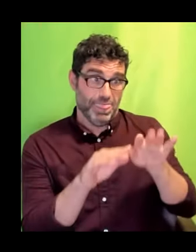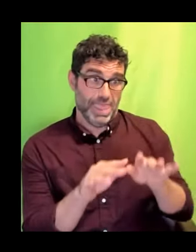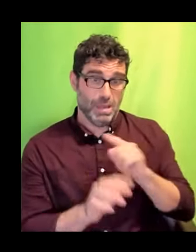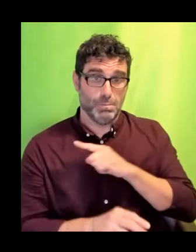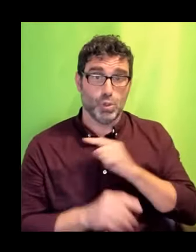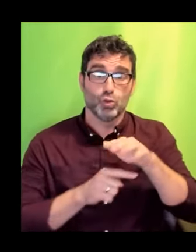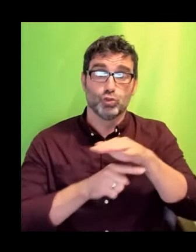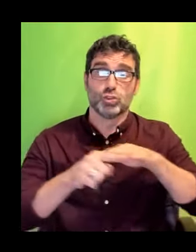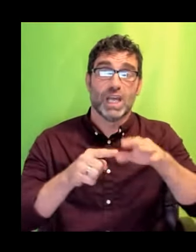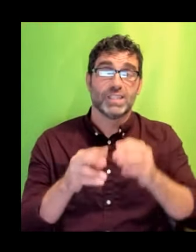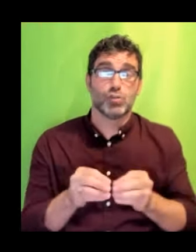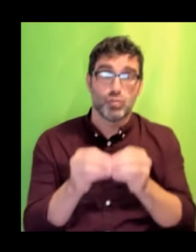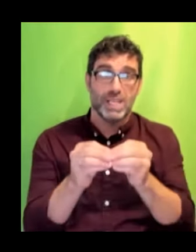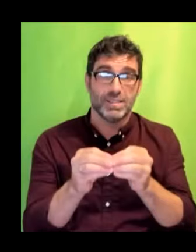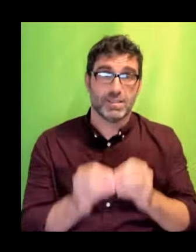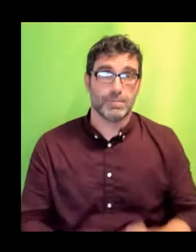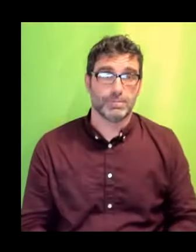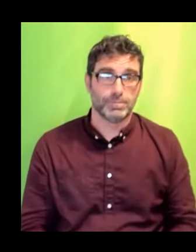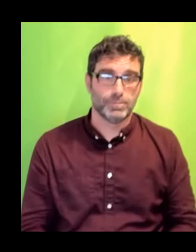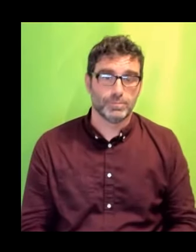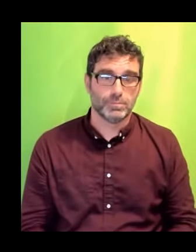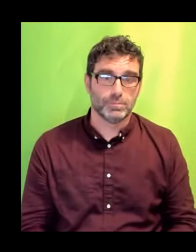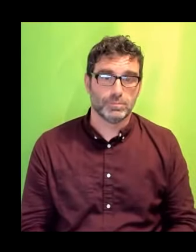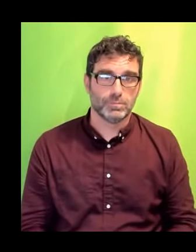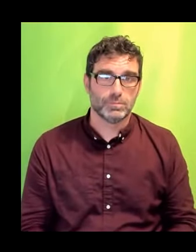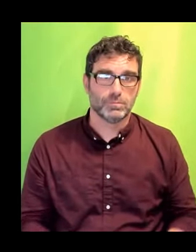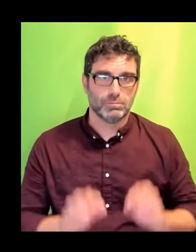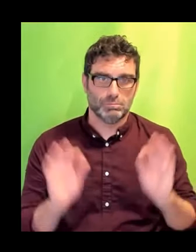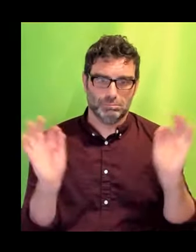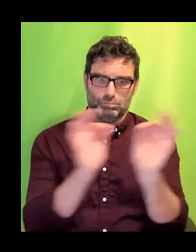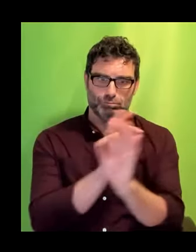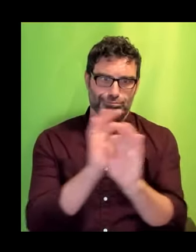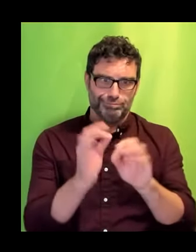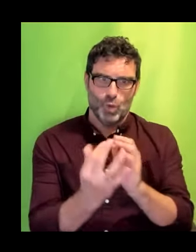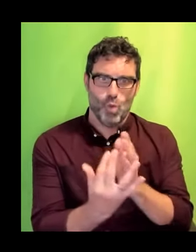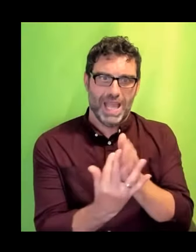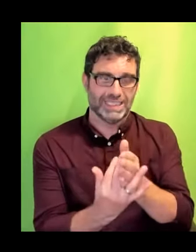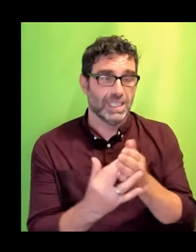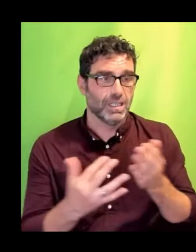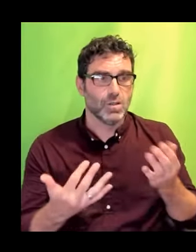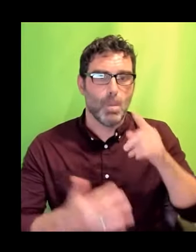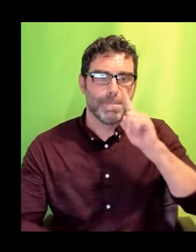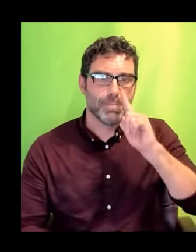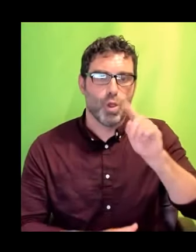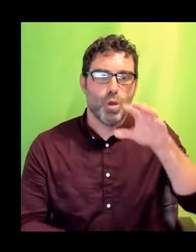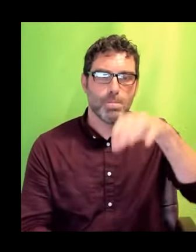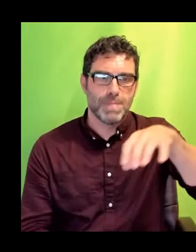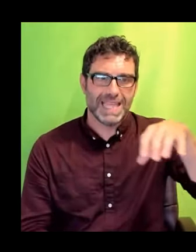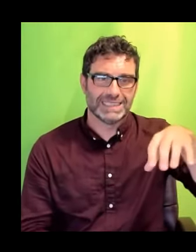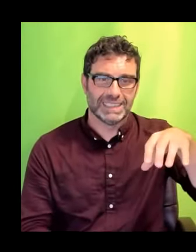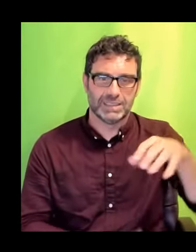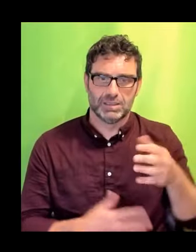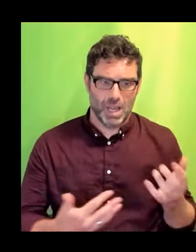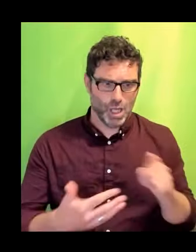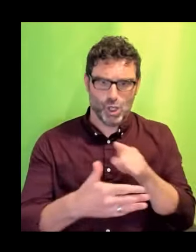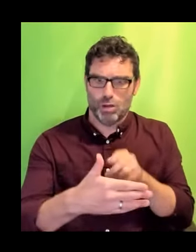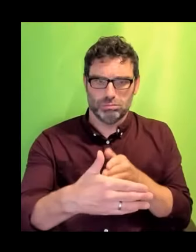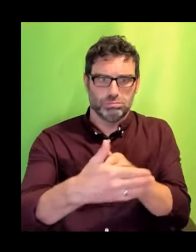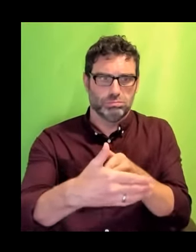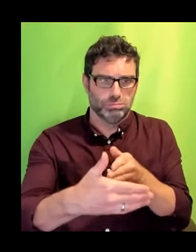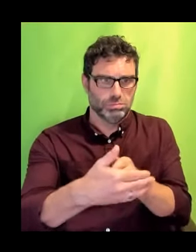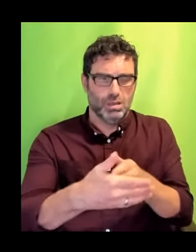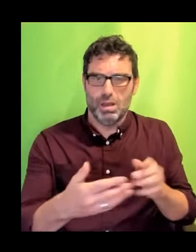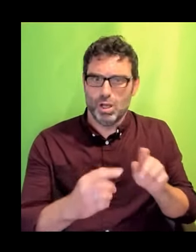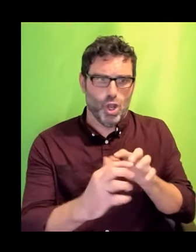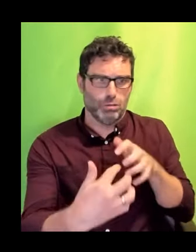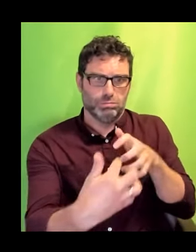It is the inaccessibility of people, places and things that makes a person disabled. Challenge that inaccessibility